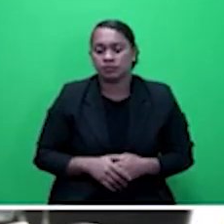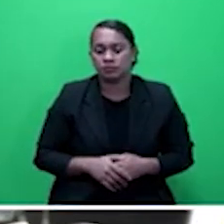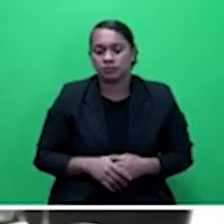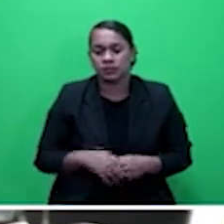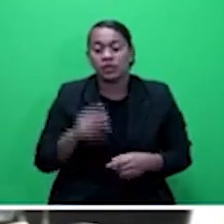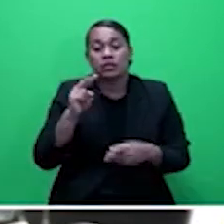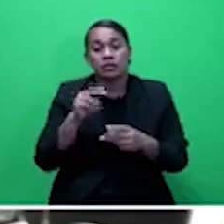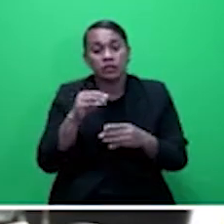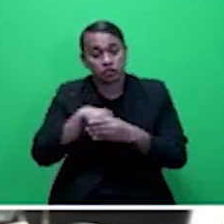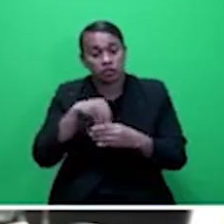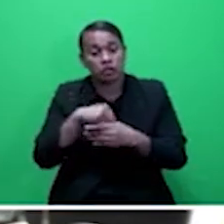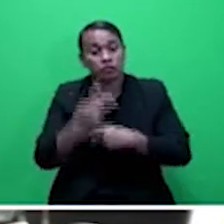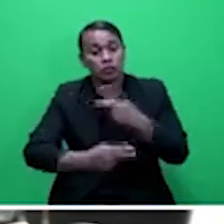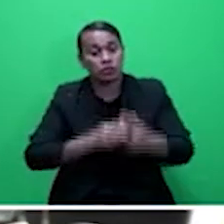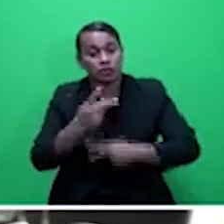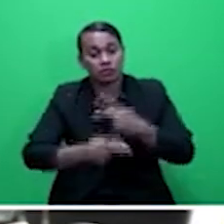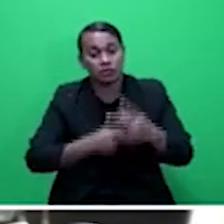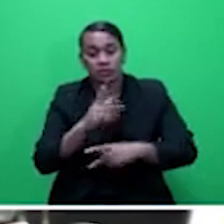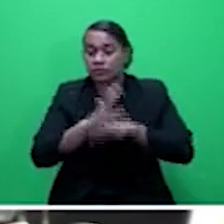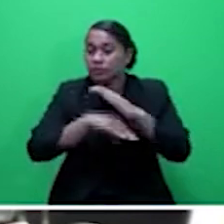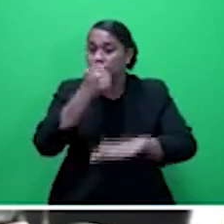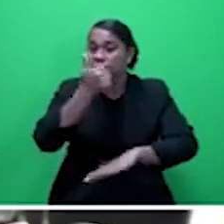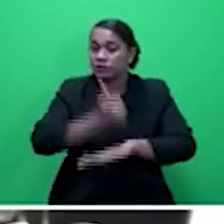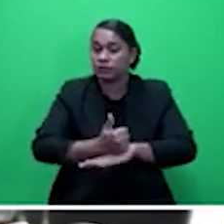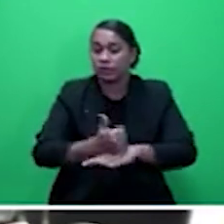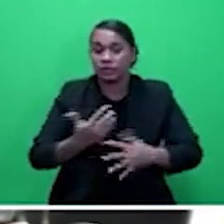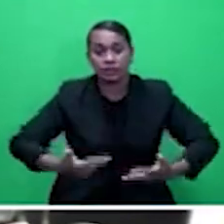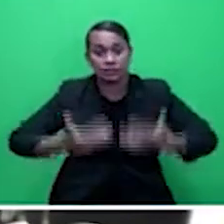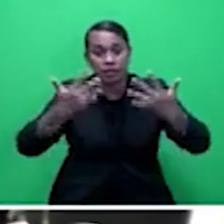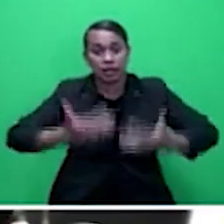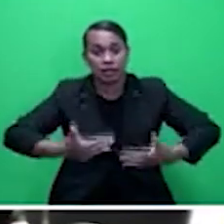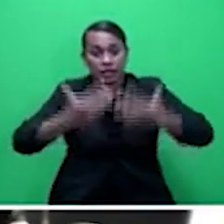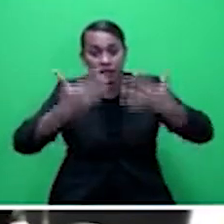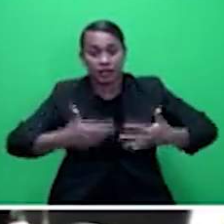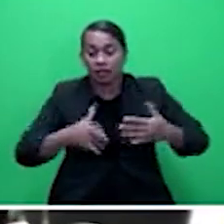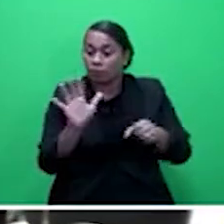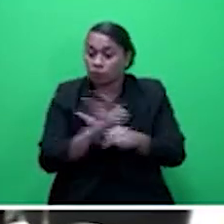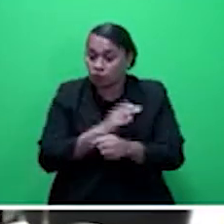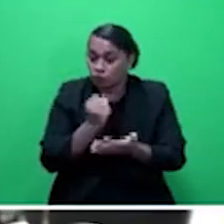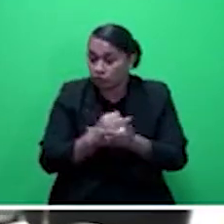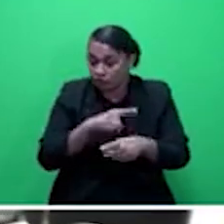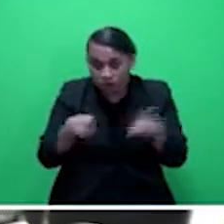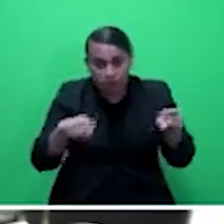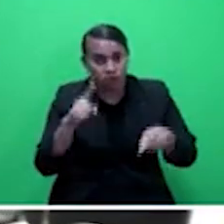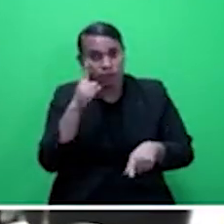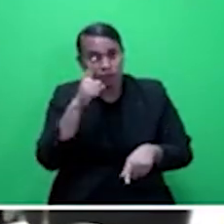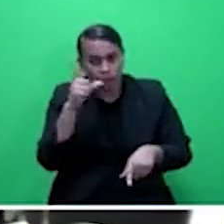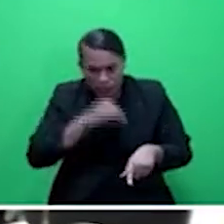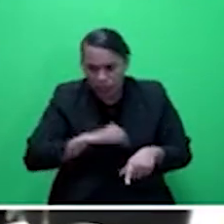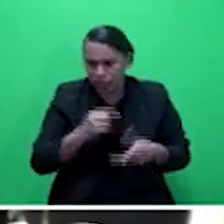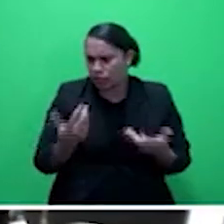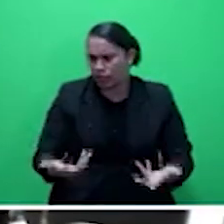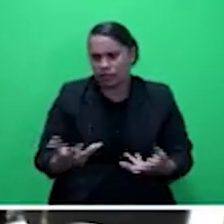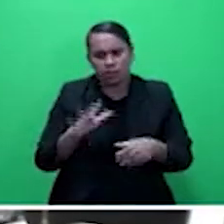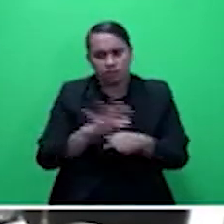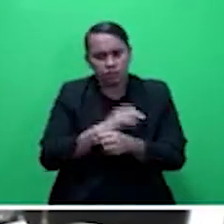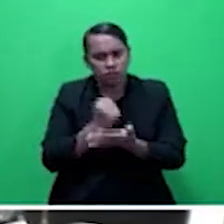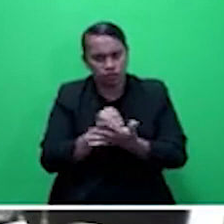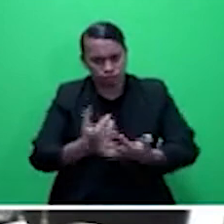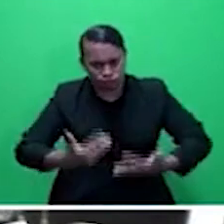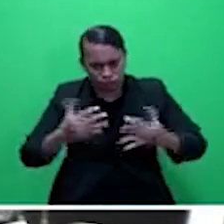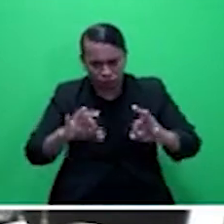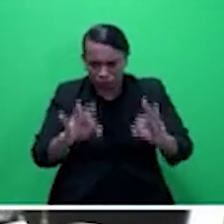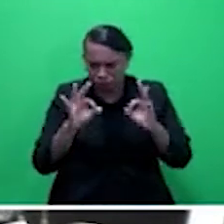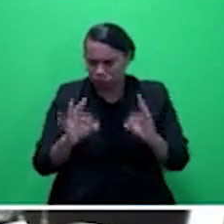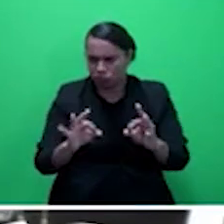MSME database to ensure that the availability of reliable data that will assist in formulating these particular insurance policies.